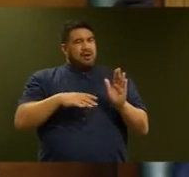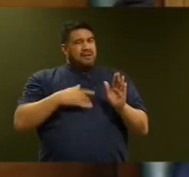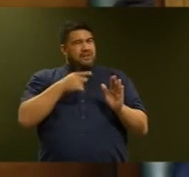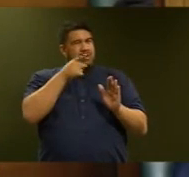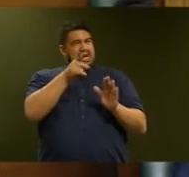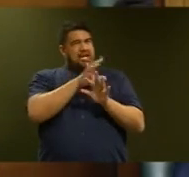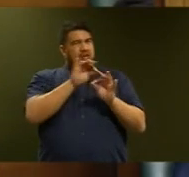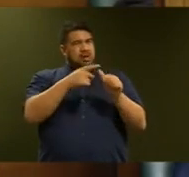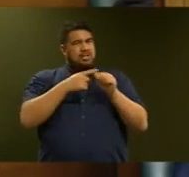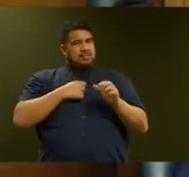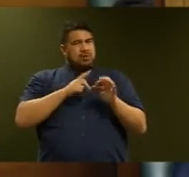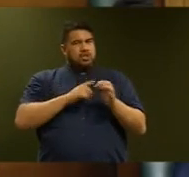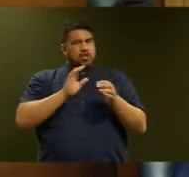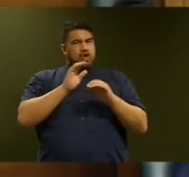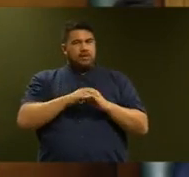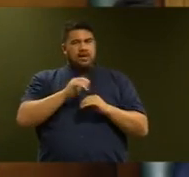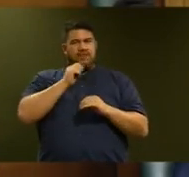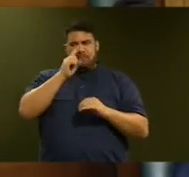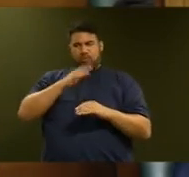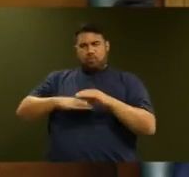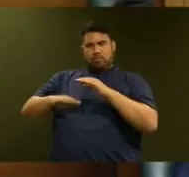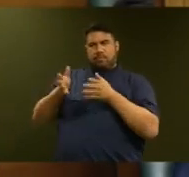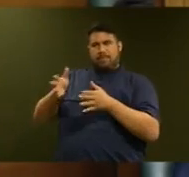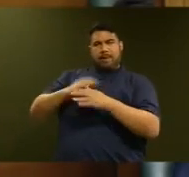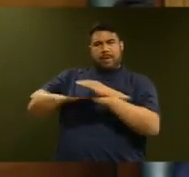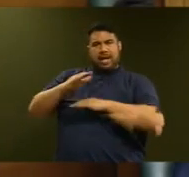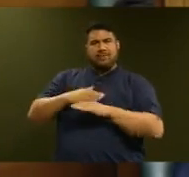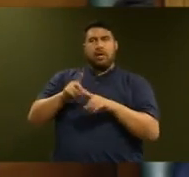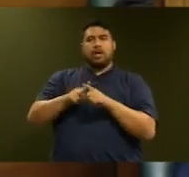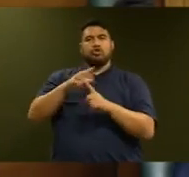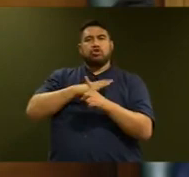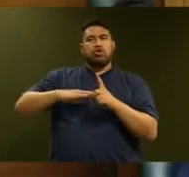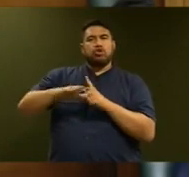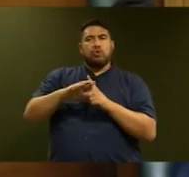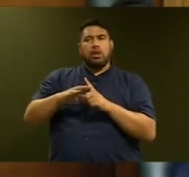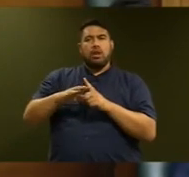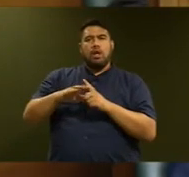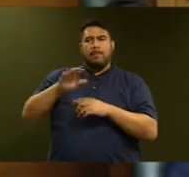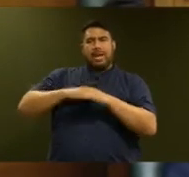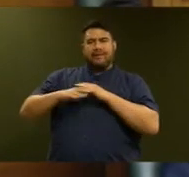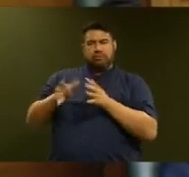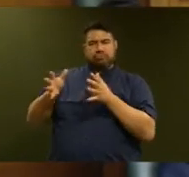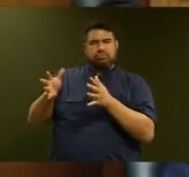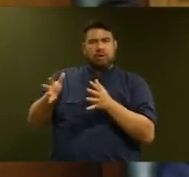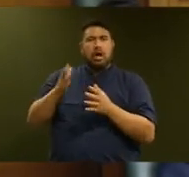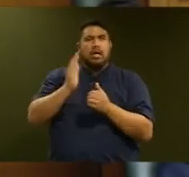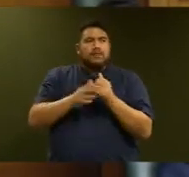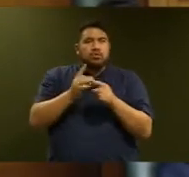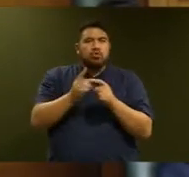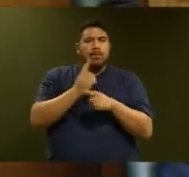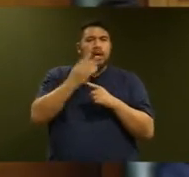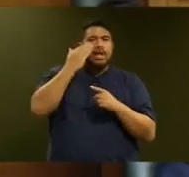antisocial behaviour. I did not raise issues of ethnicity or diversity. I raised a point about